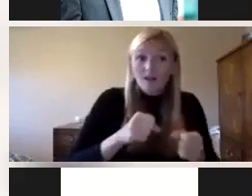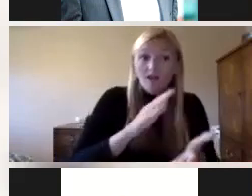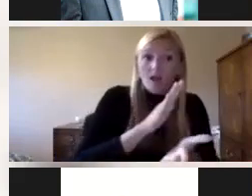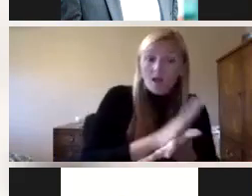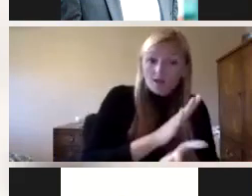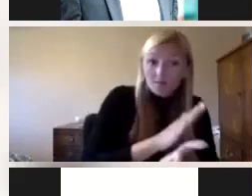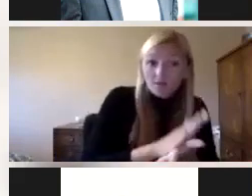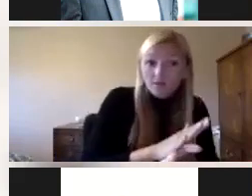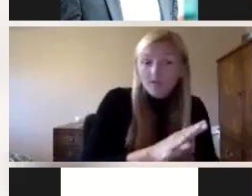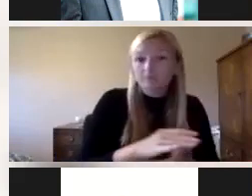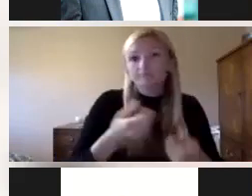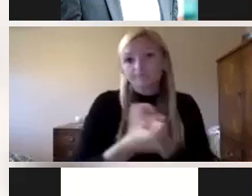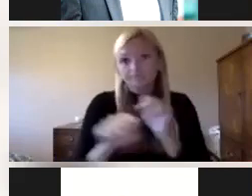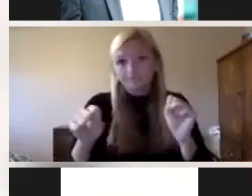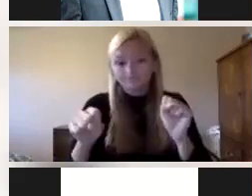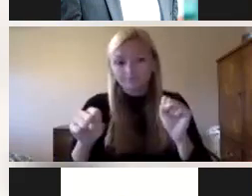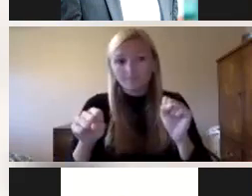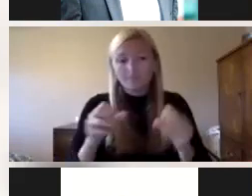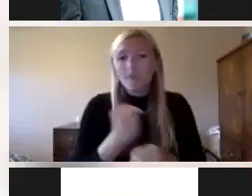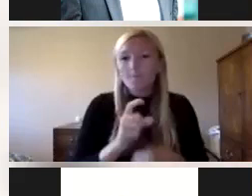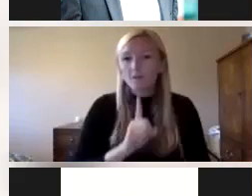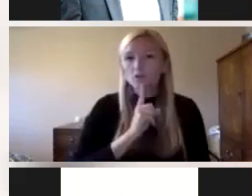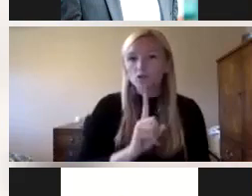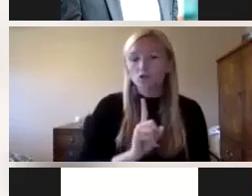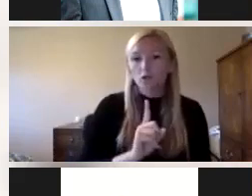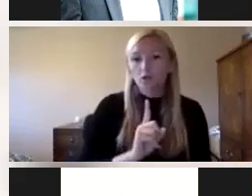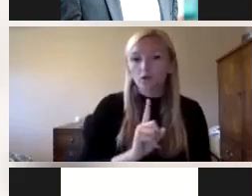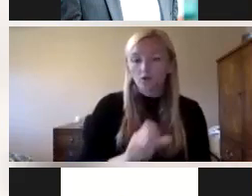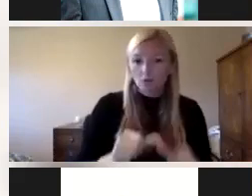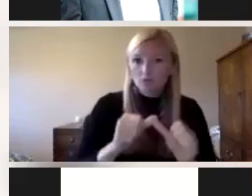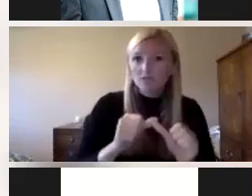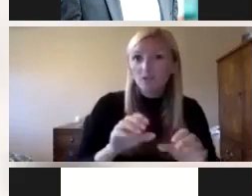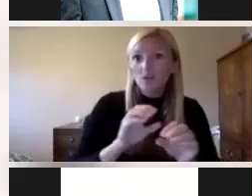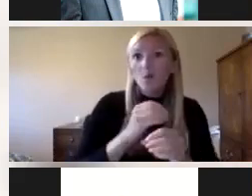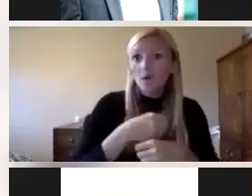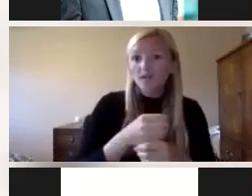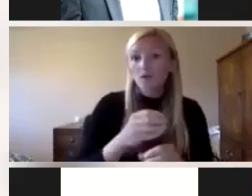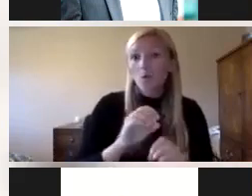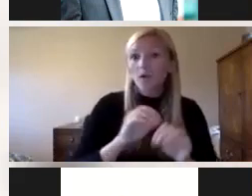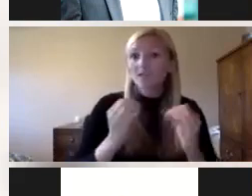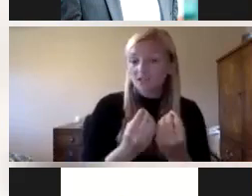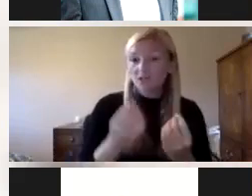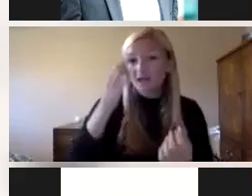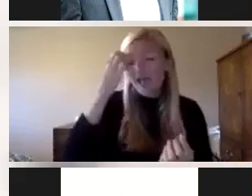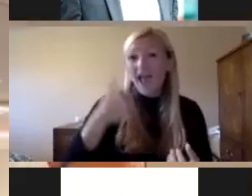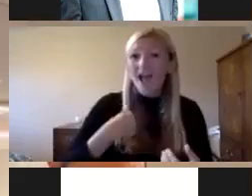situation. We need to ensure that resilient organizations have all of the tools, technology, and